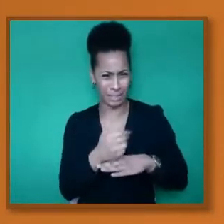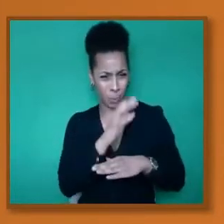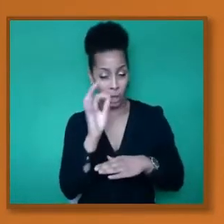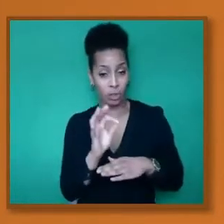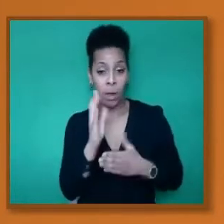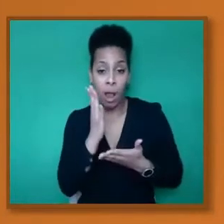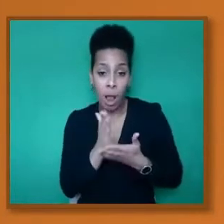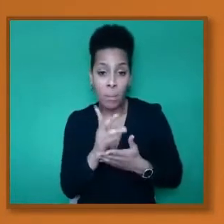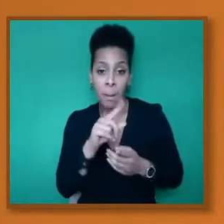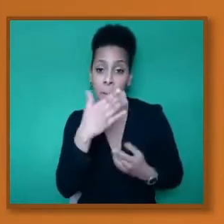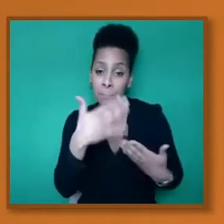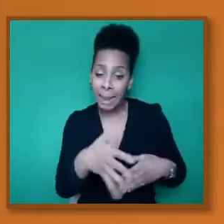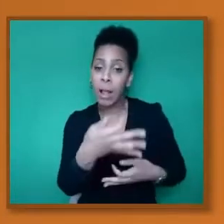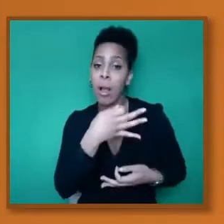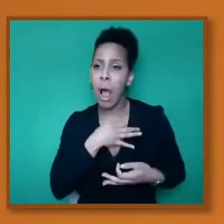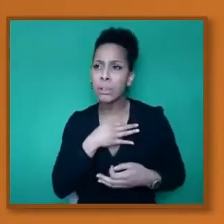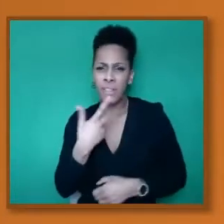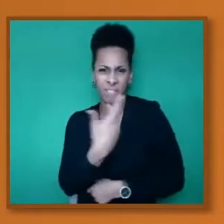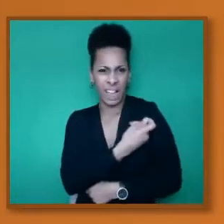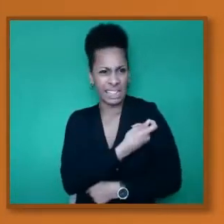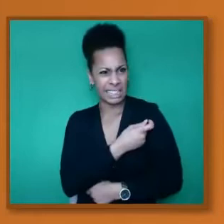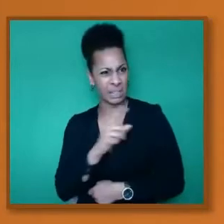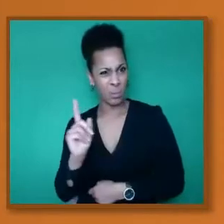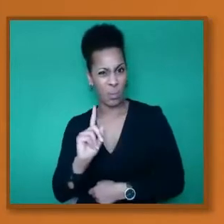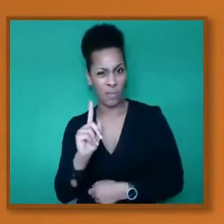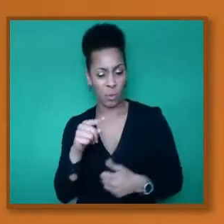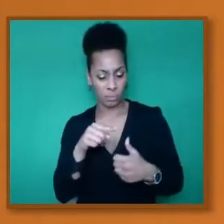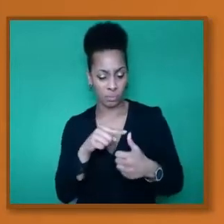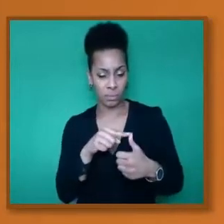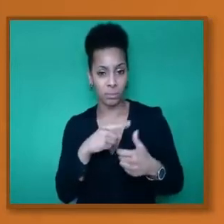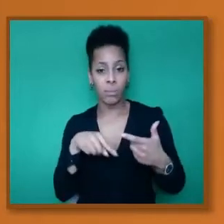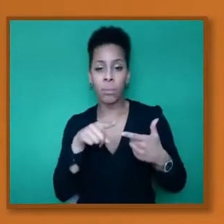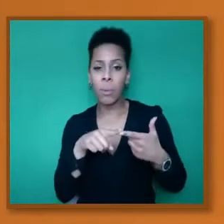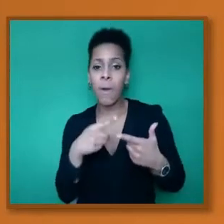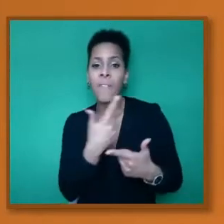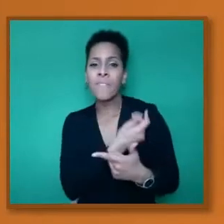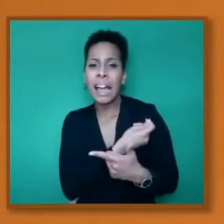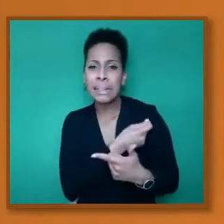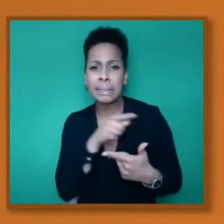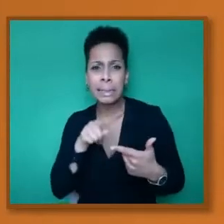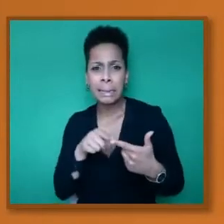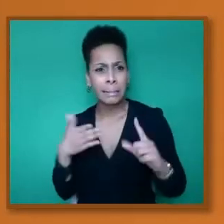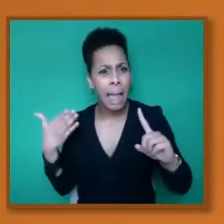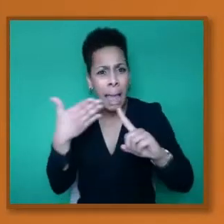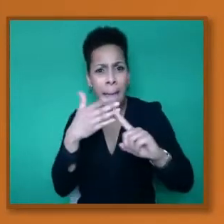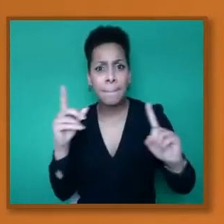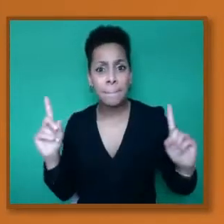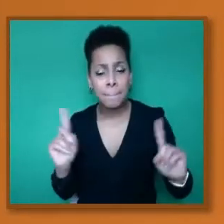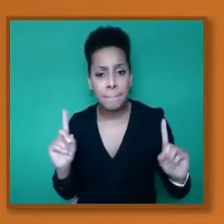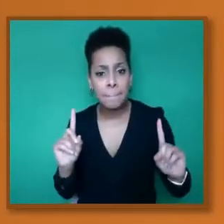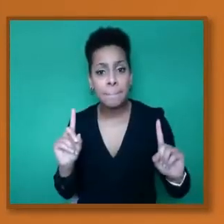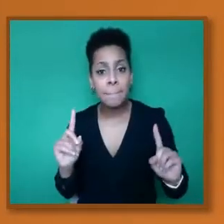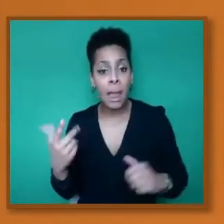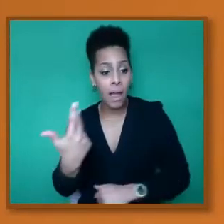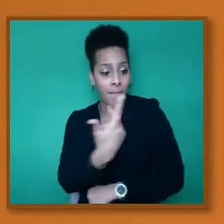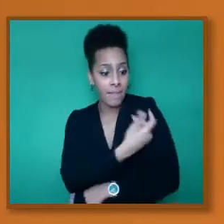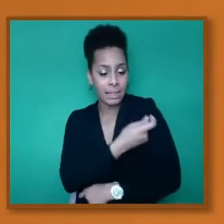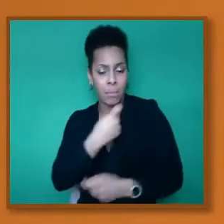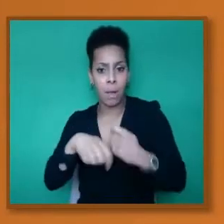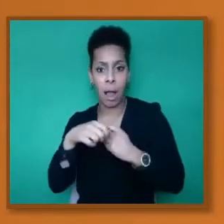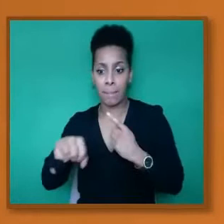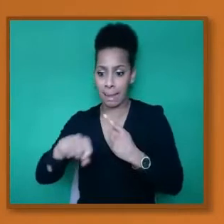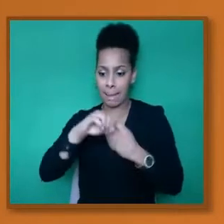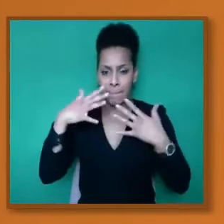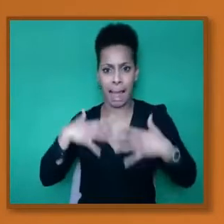What does the vaccine do? And what is its impact? You see, there have been two different